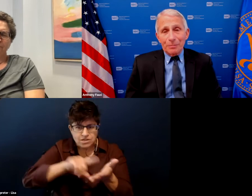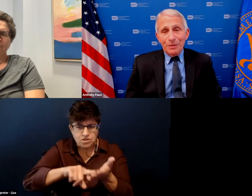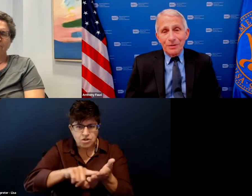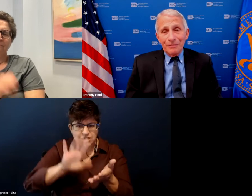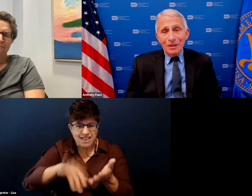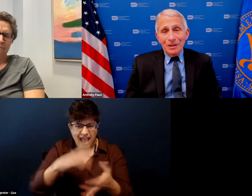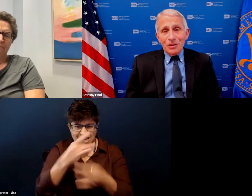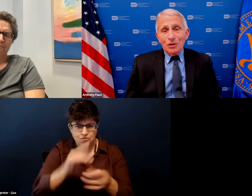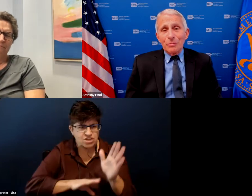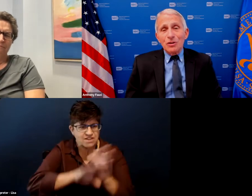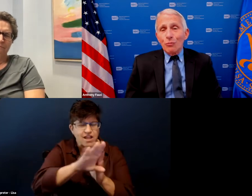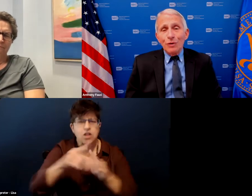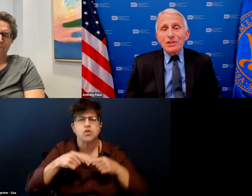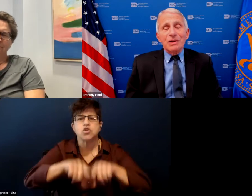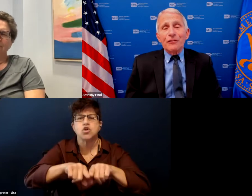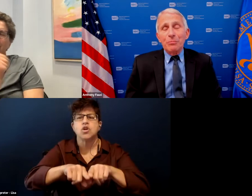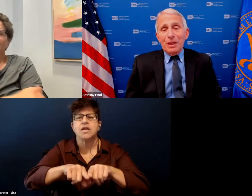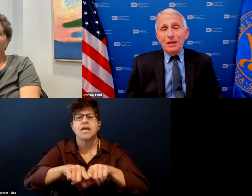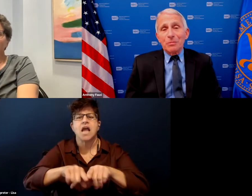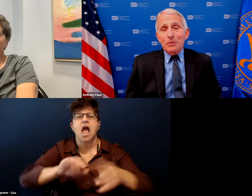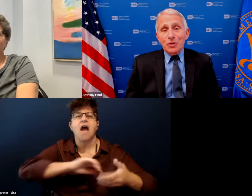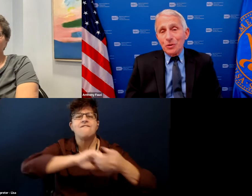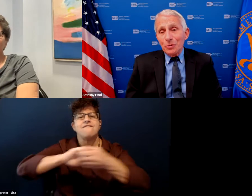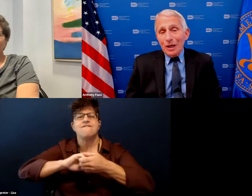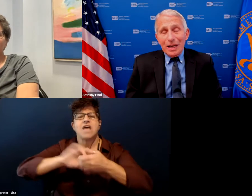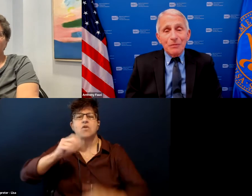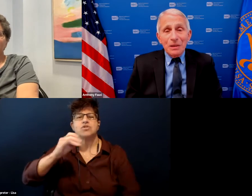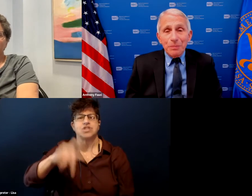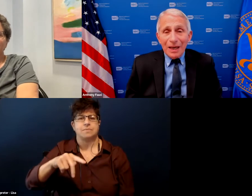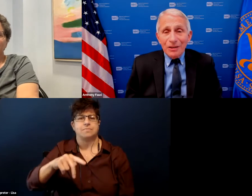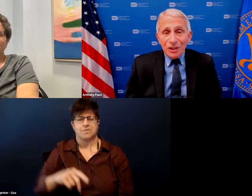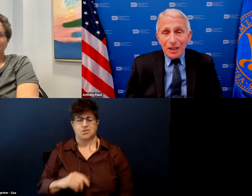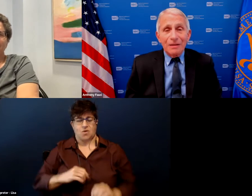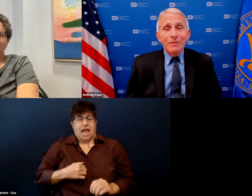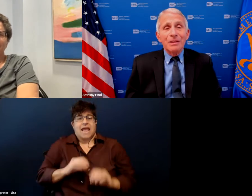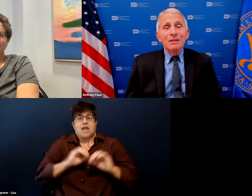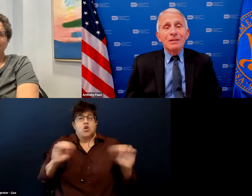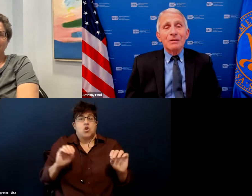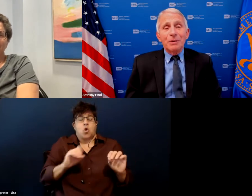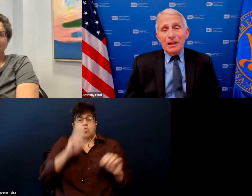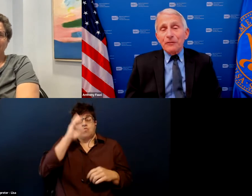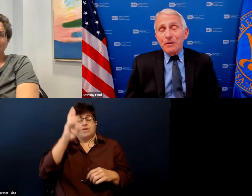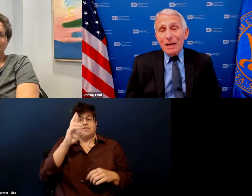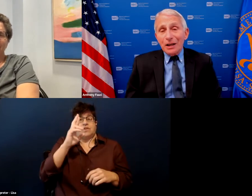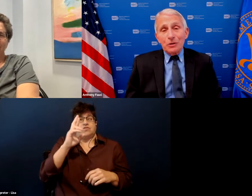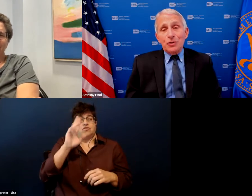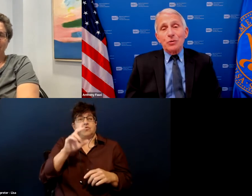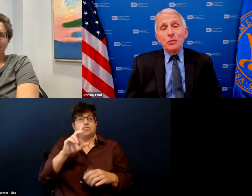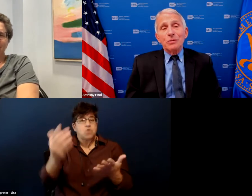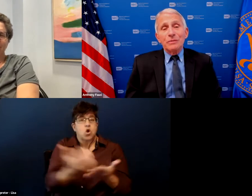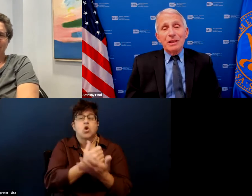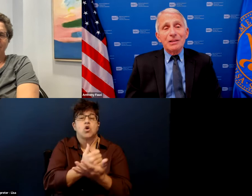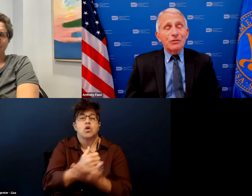so there was no reason for me to pursue an md phd but if in medical